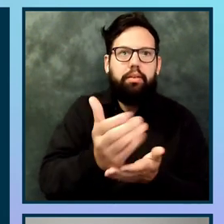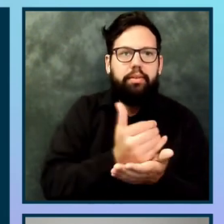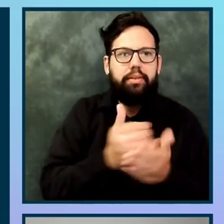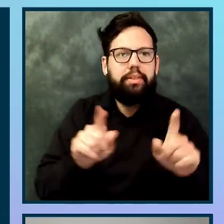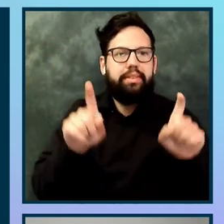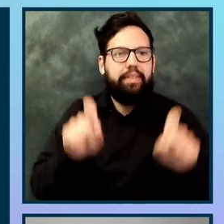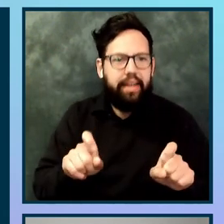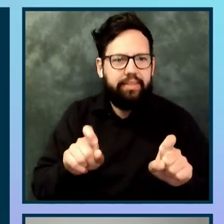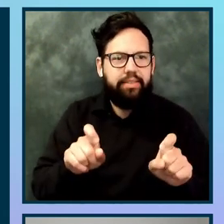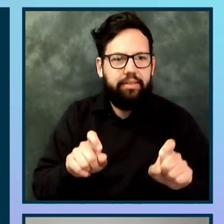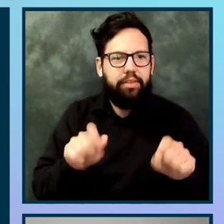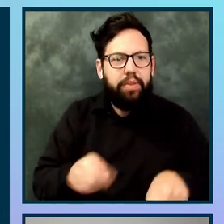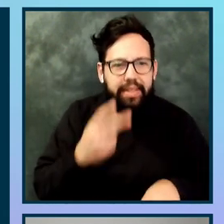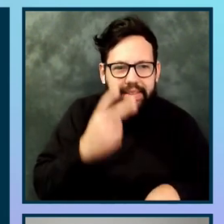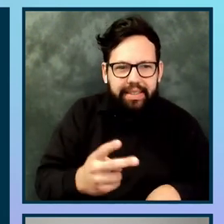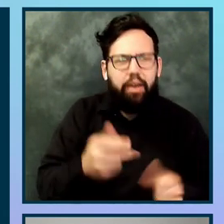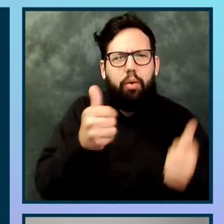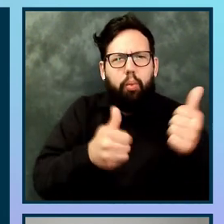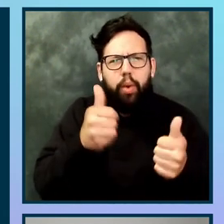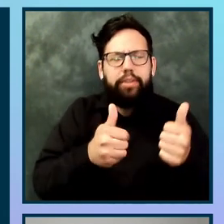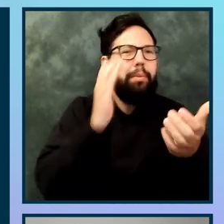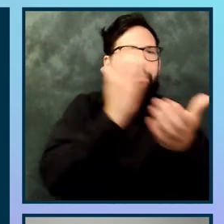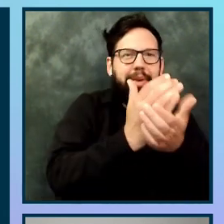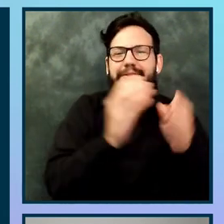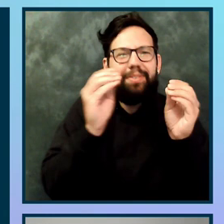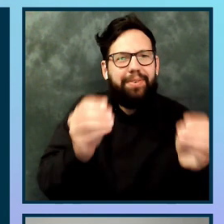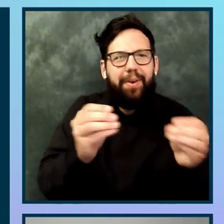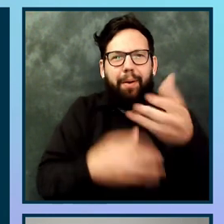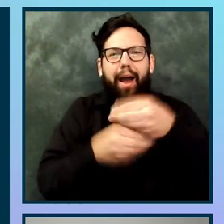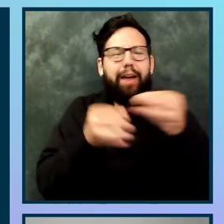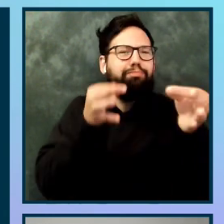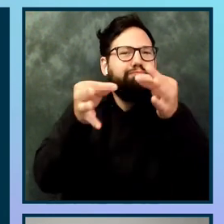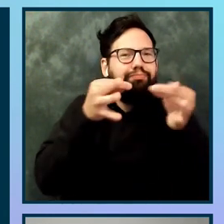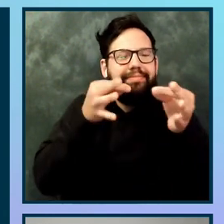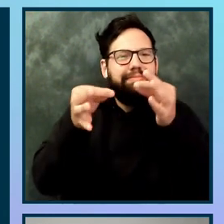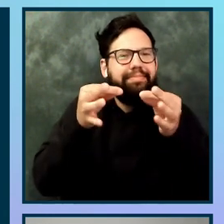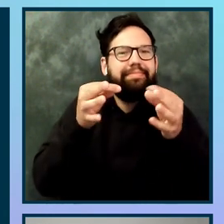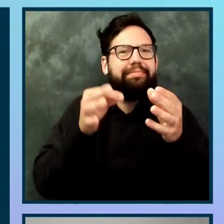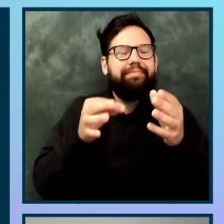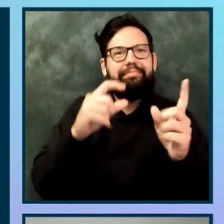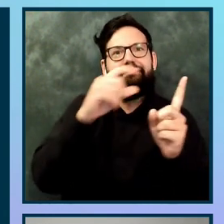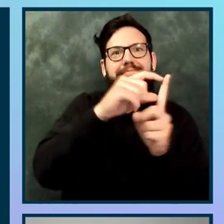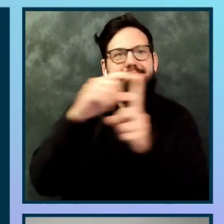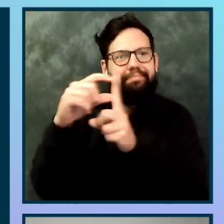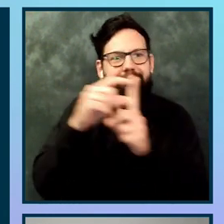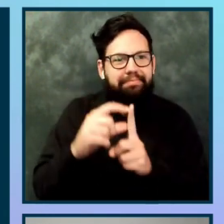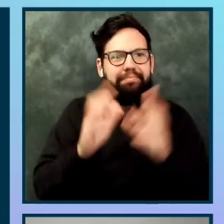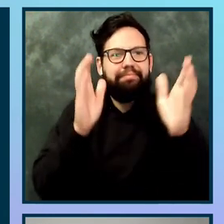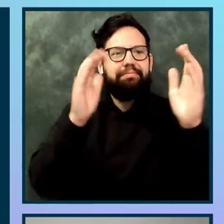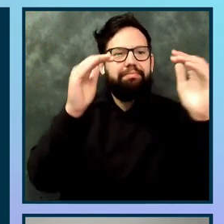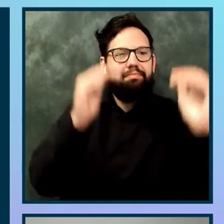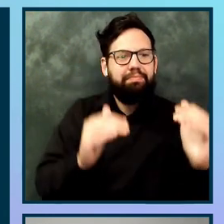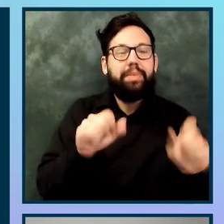see which images that I have an alternate test. You can see the structure of the headings. If you're missing an H1 or the order is not correct,